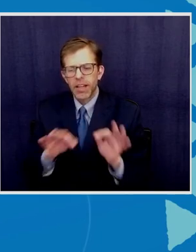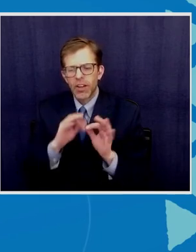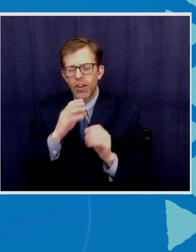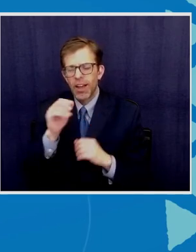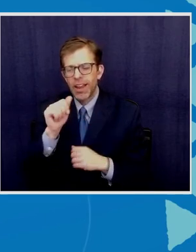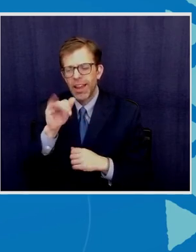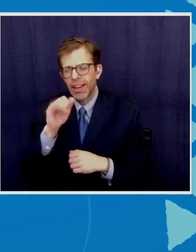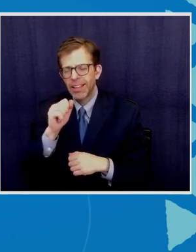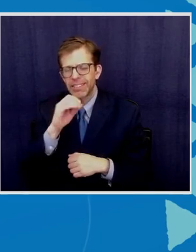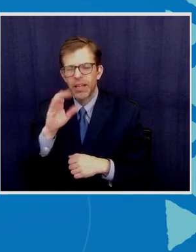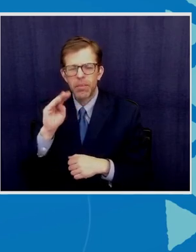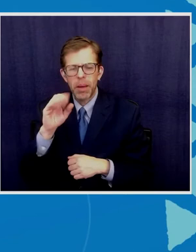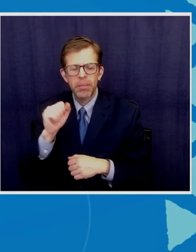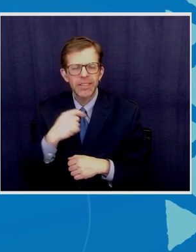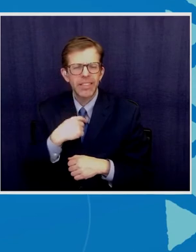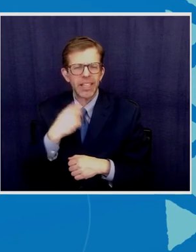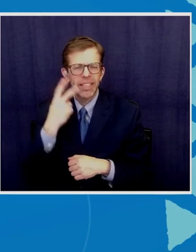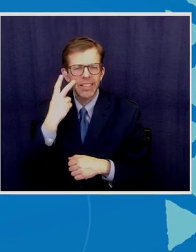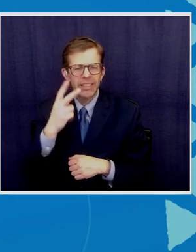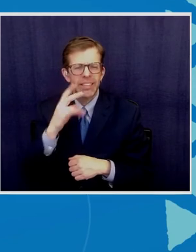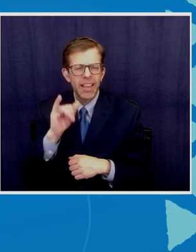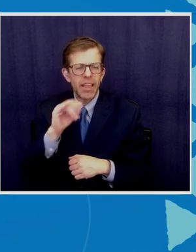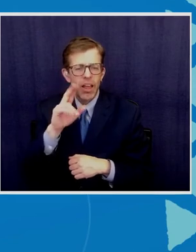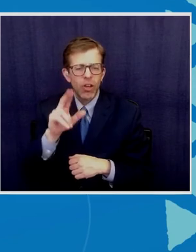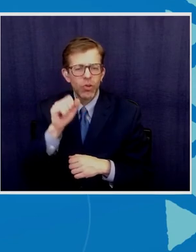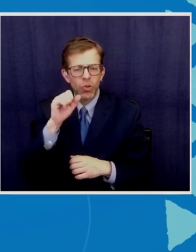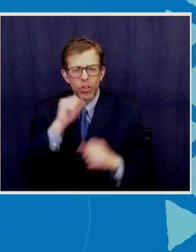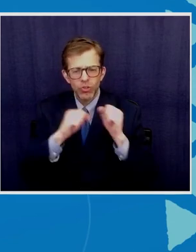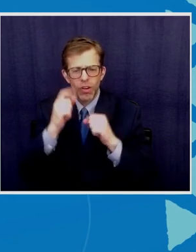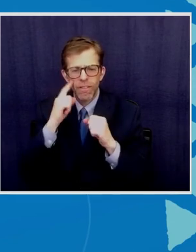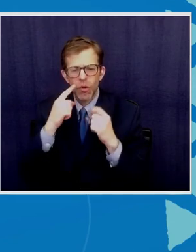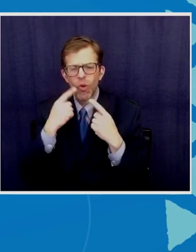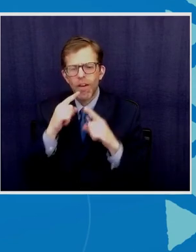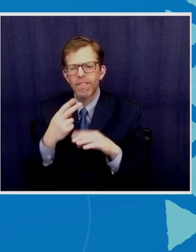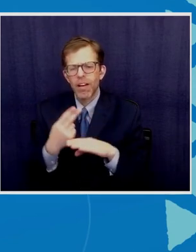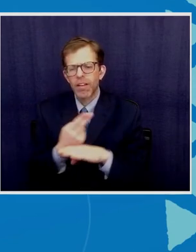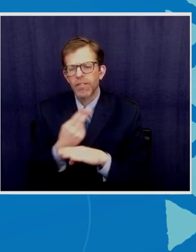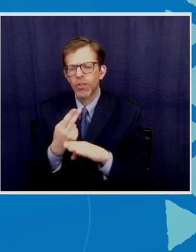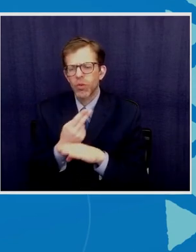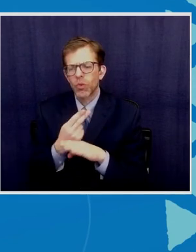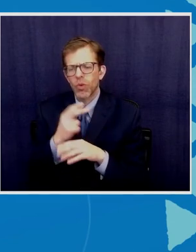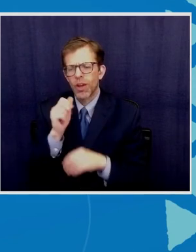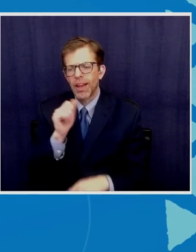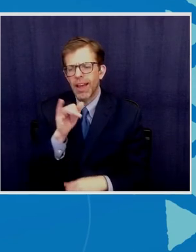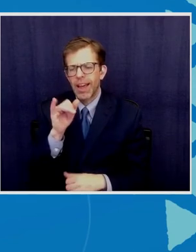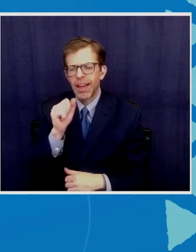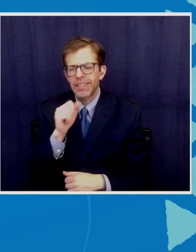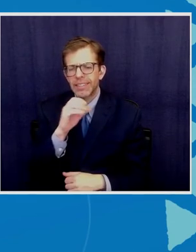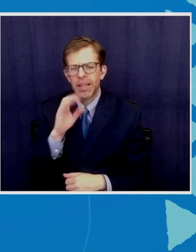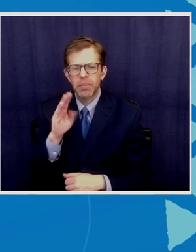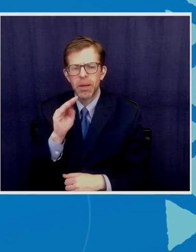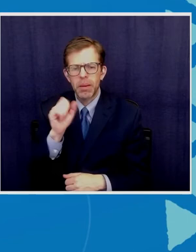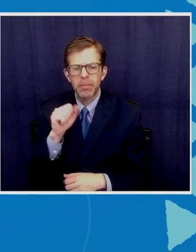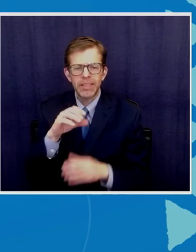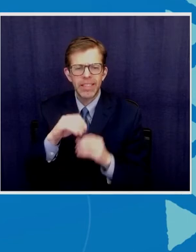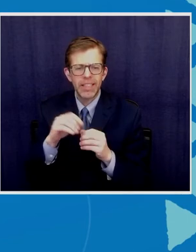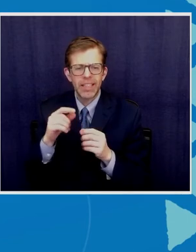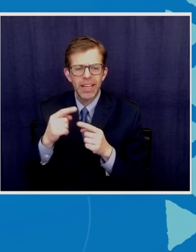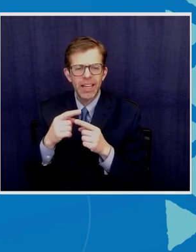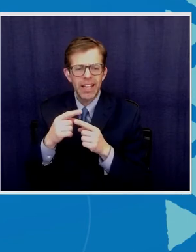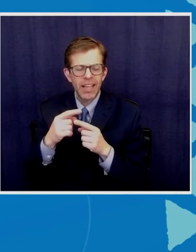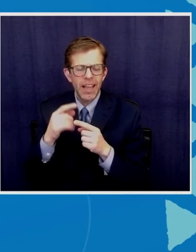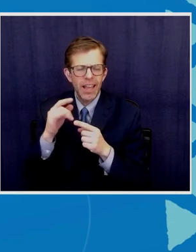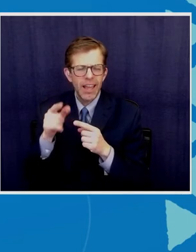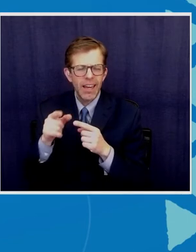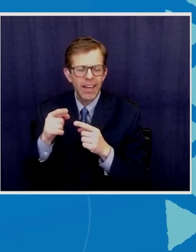I see your strategies for effectively using AIS and BMS in eliminating IEU fishing can you